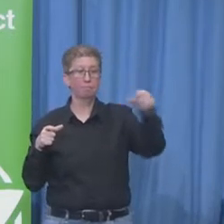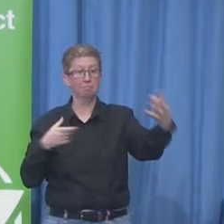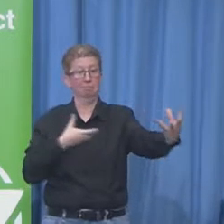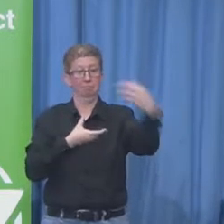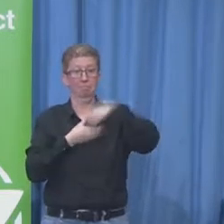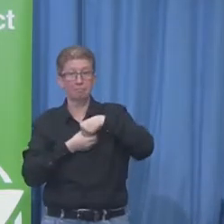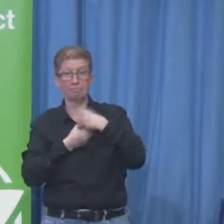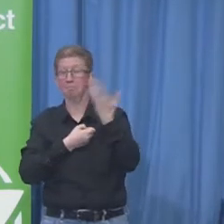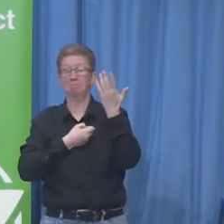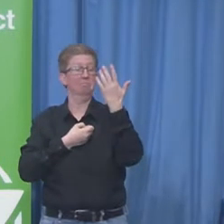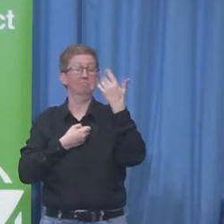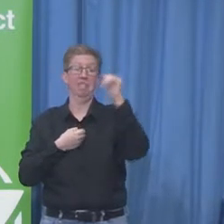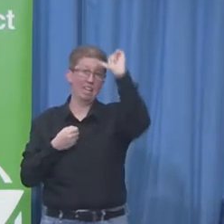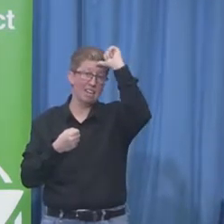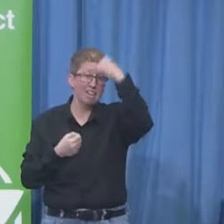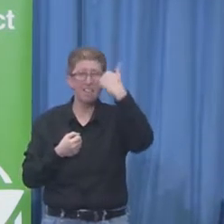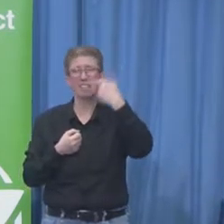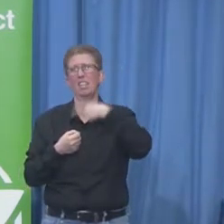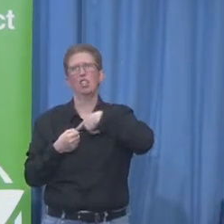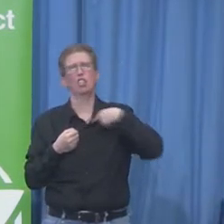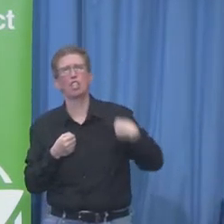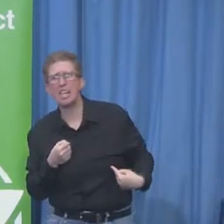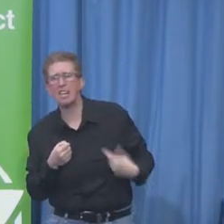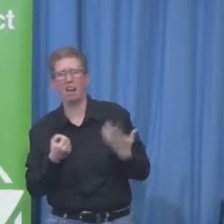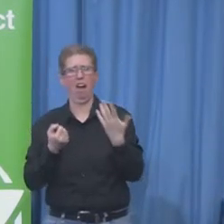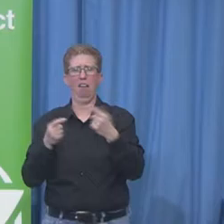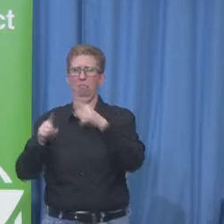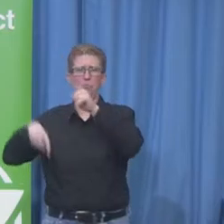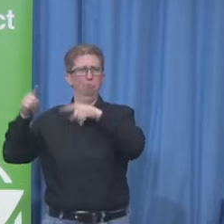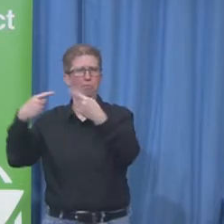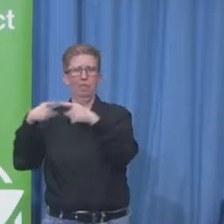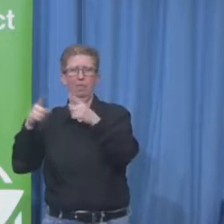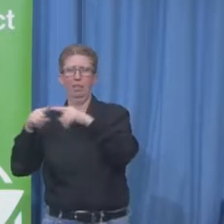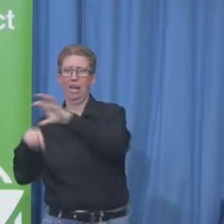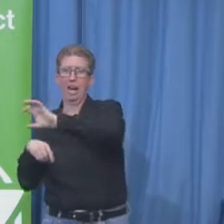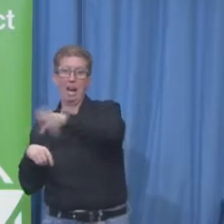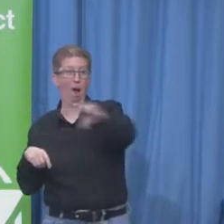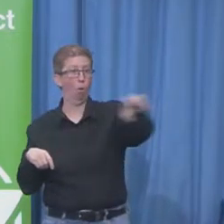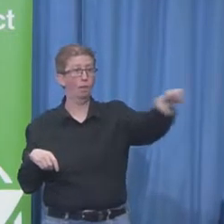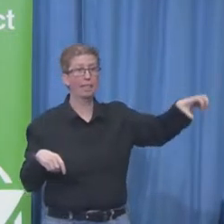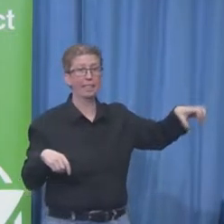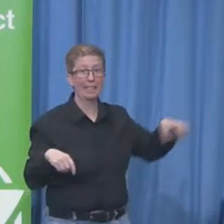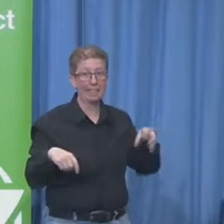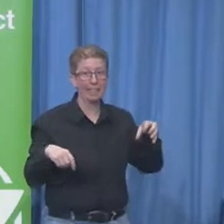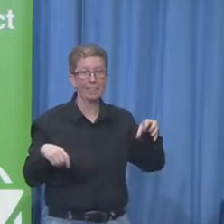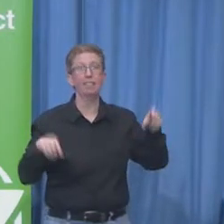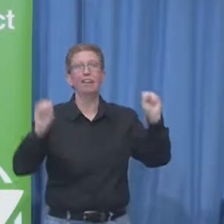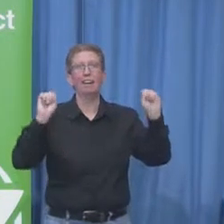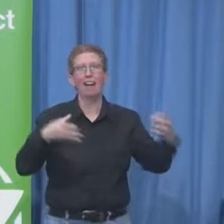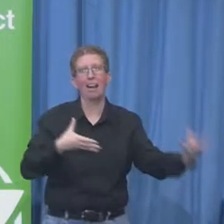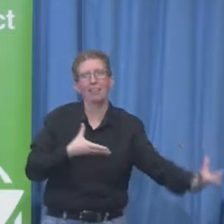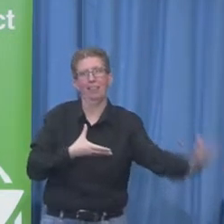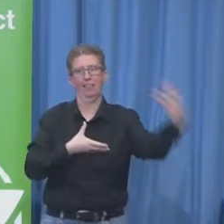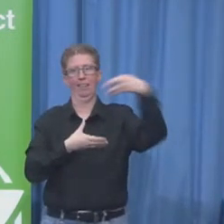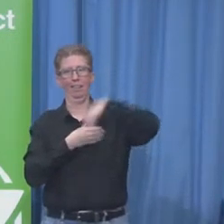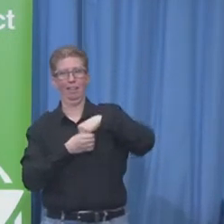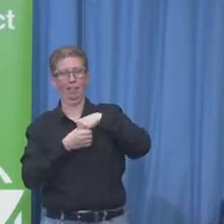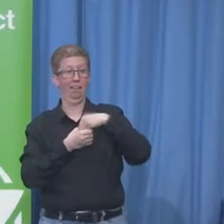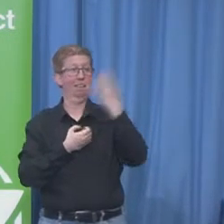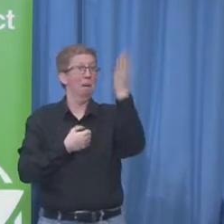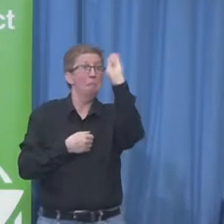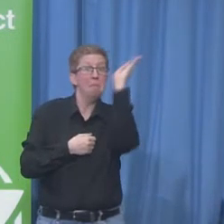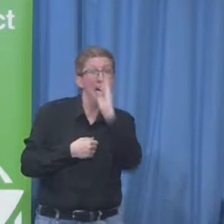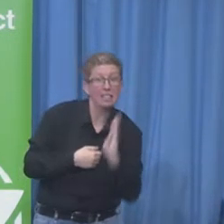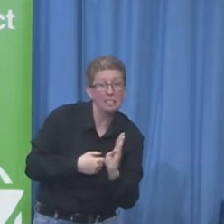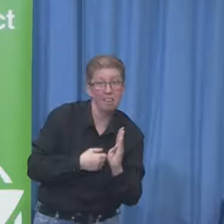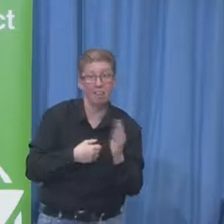Brussels. San Jose. Our headquarters. As well as Sao Paulo, Brazil. And we hired people.